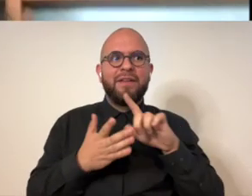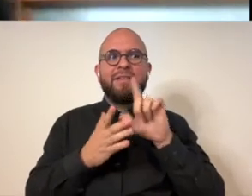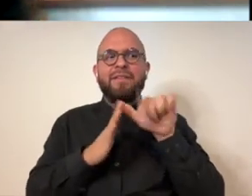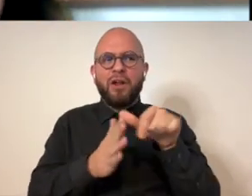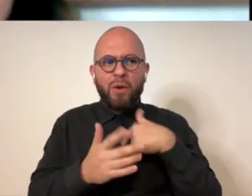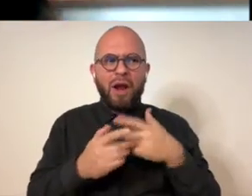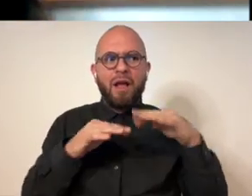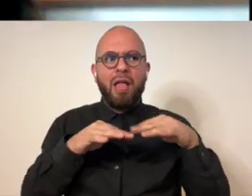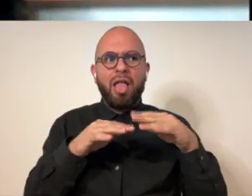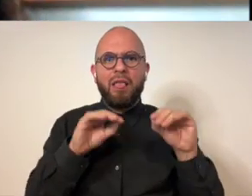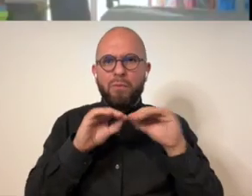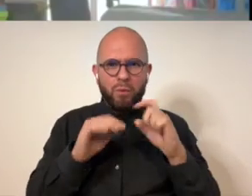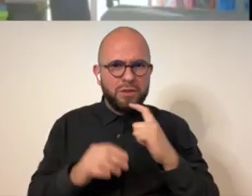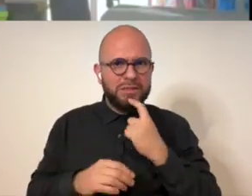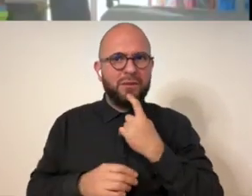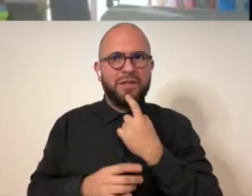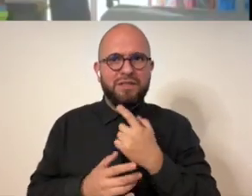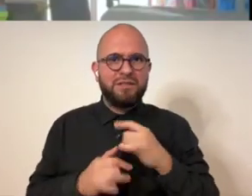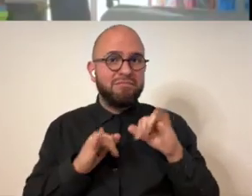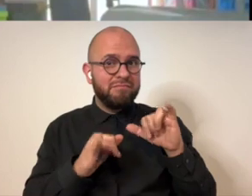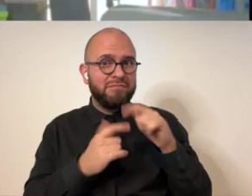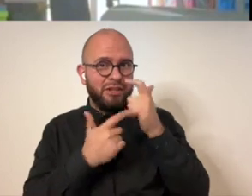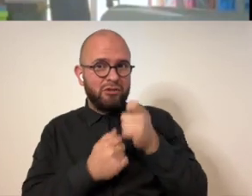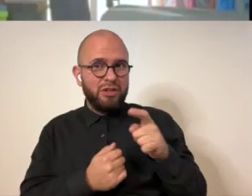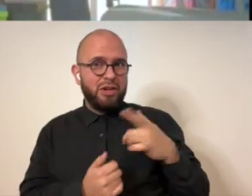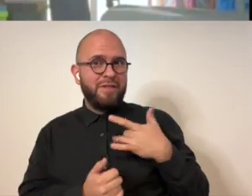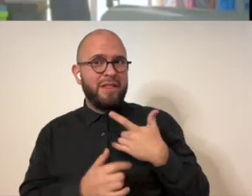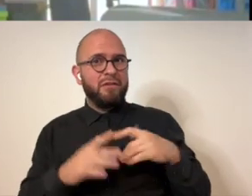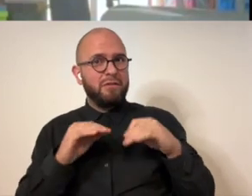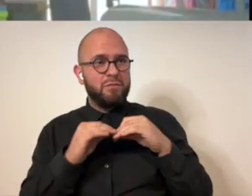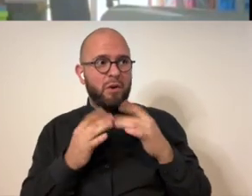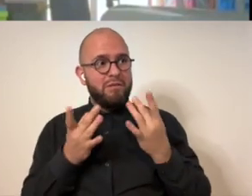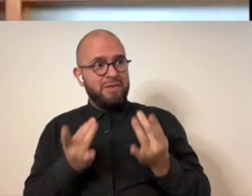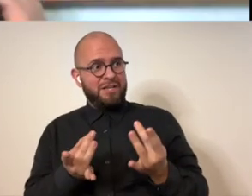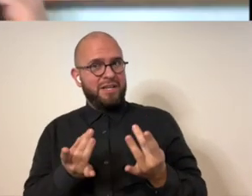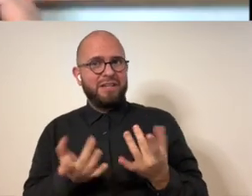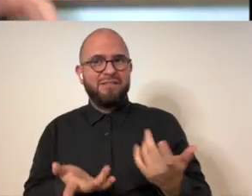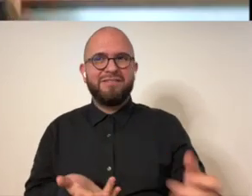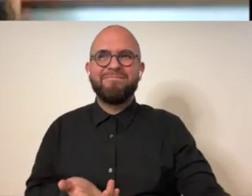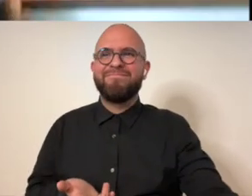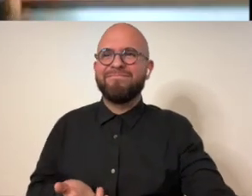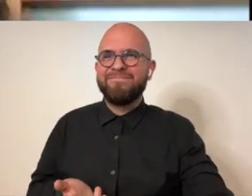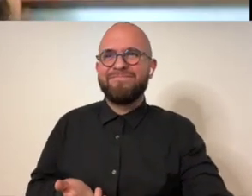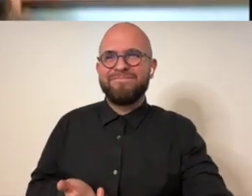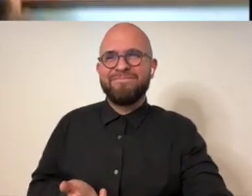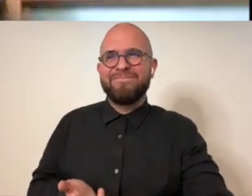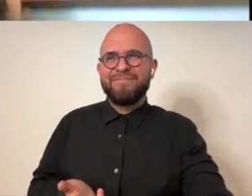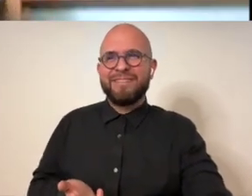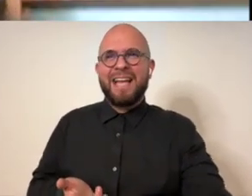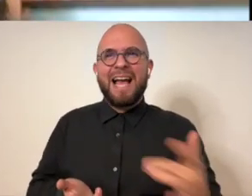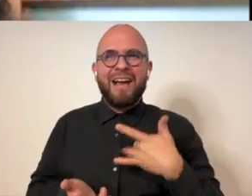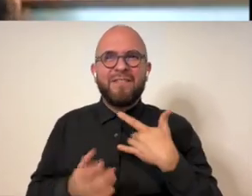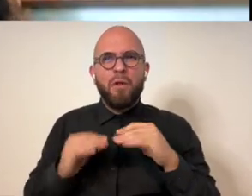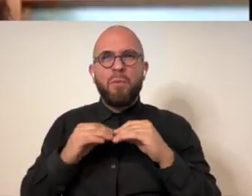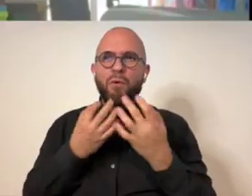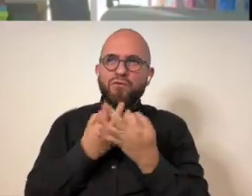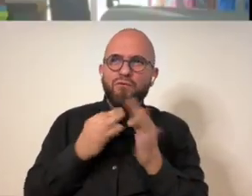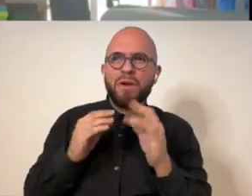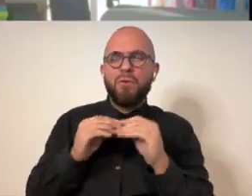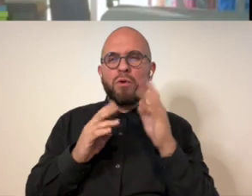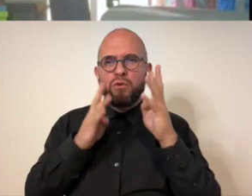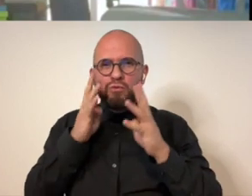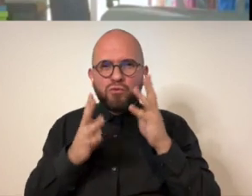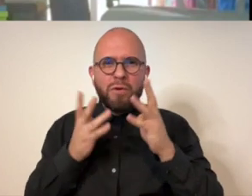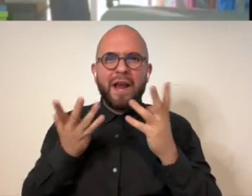pressure off and then kind of flip and i started sewing more seriously interesting you just found it like more meditative or i